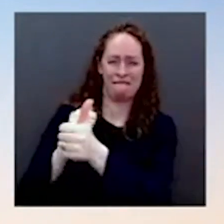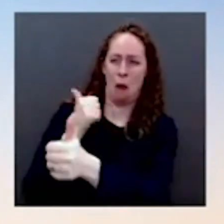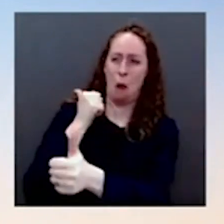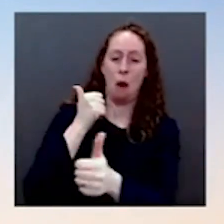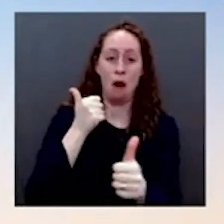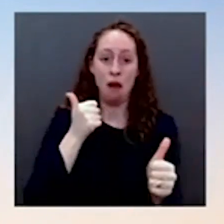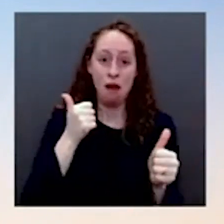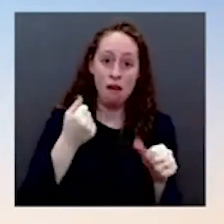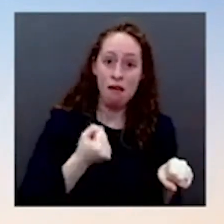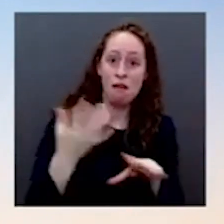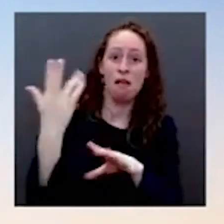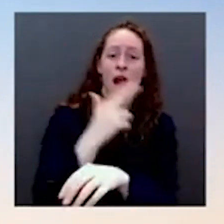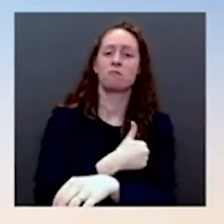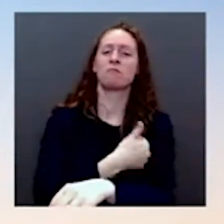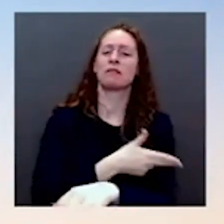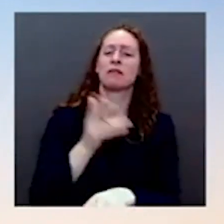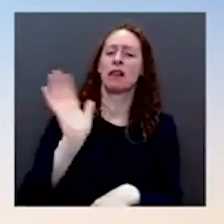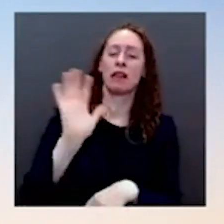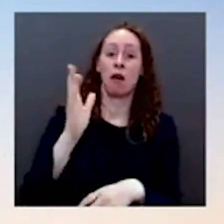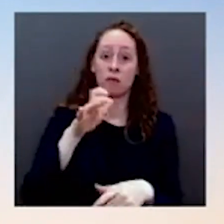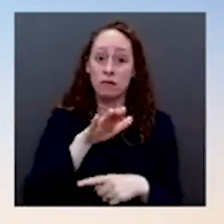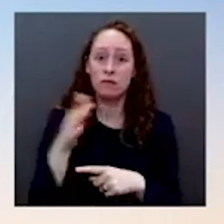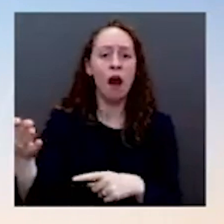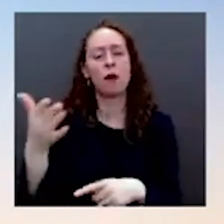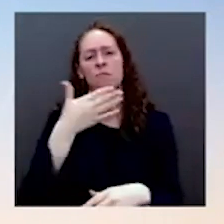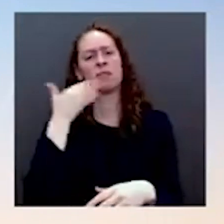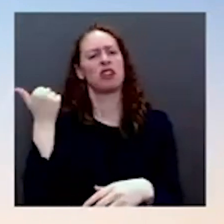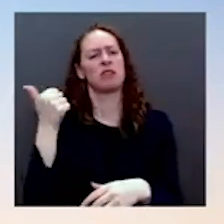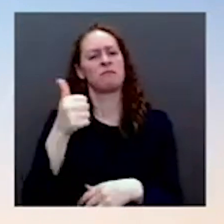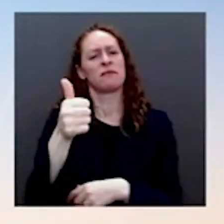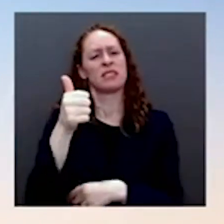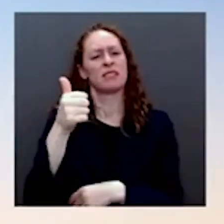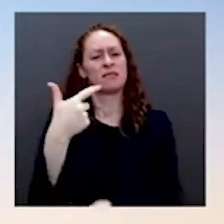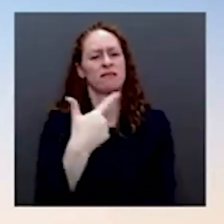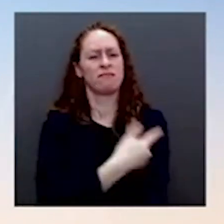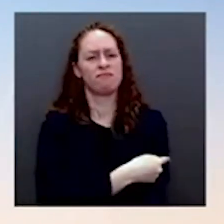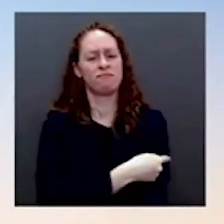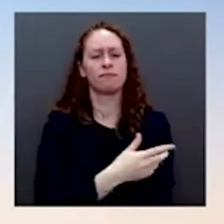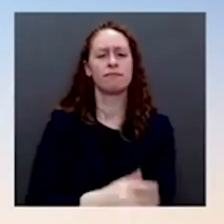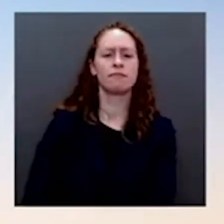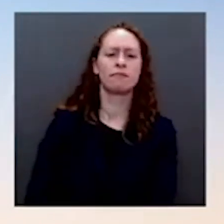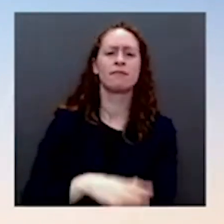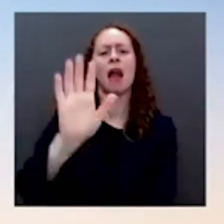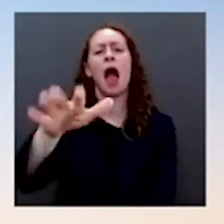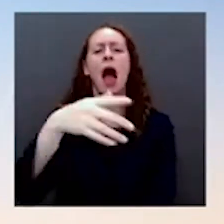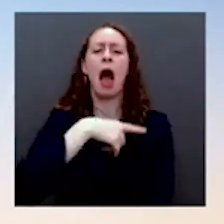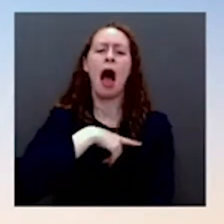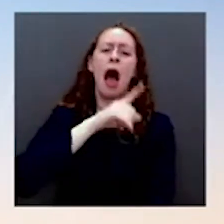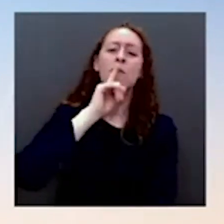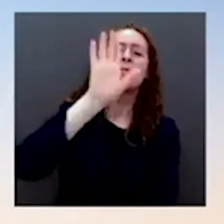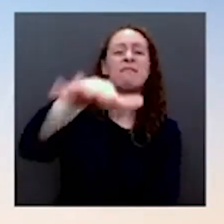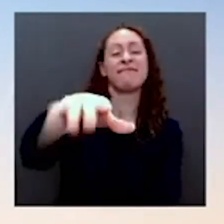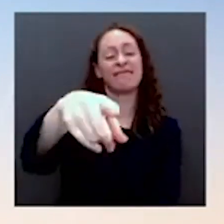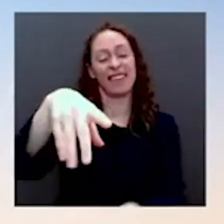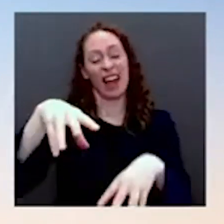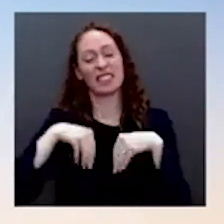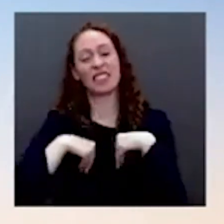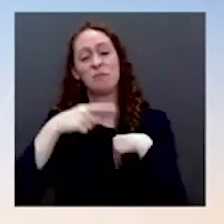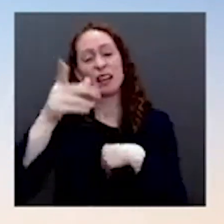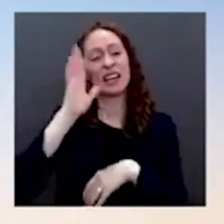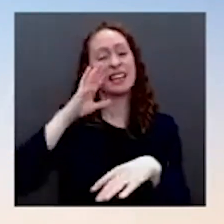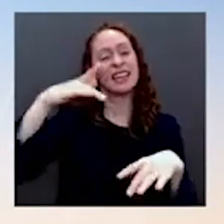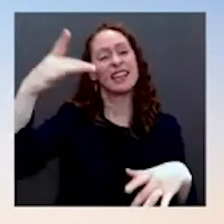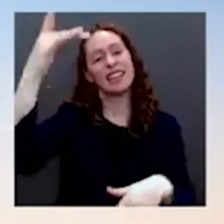He's not telling anyone to accept anything. He's just conveying to people what they can do to protect themselves. He's also said very clearly, and I think he's